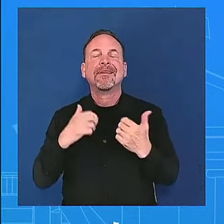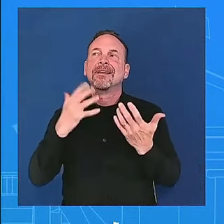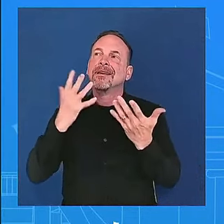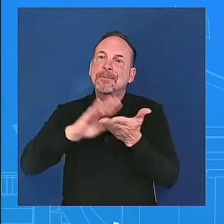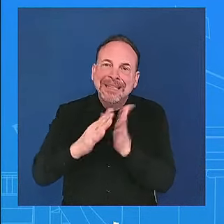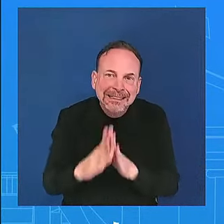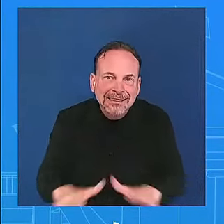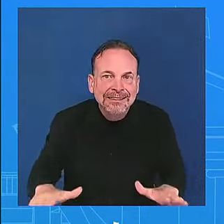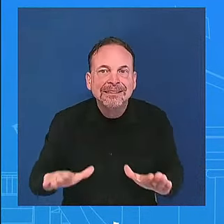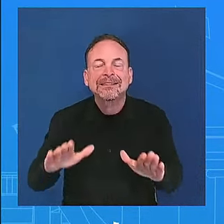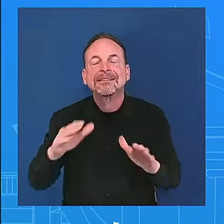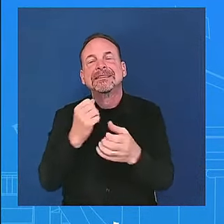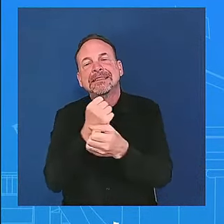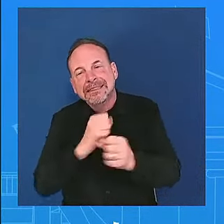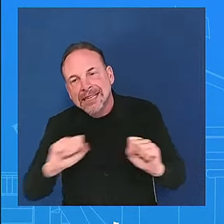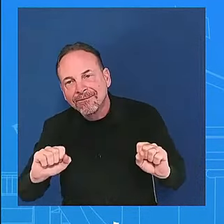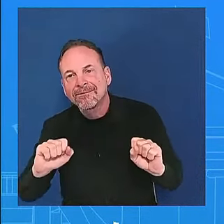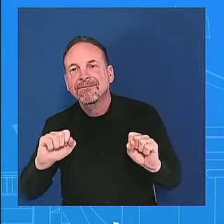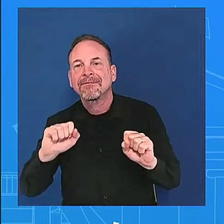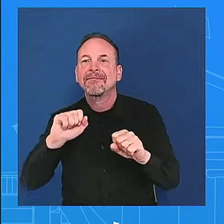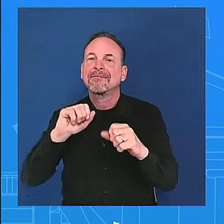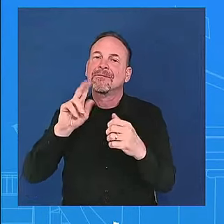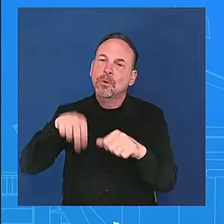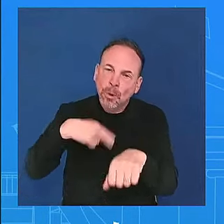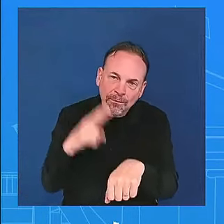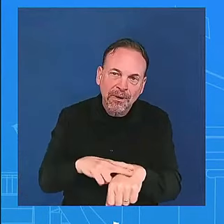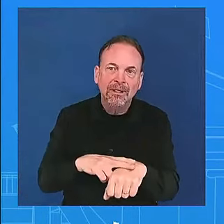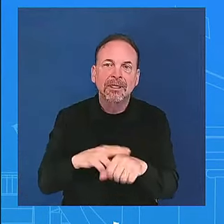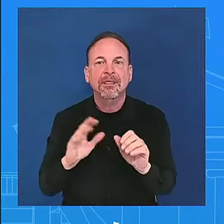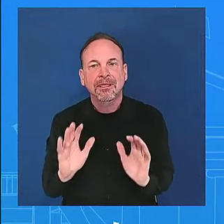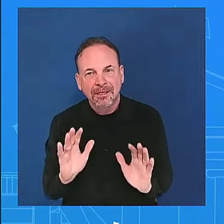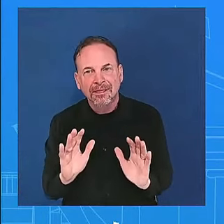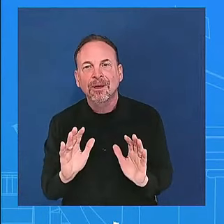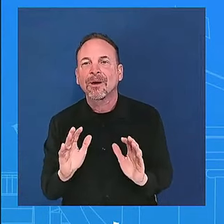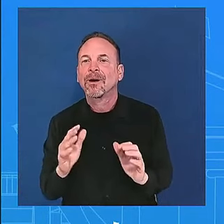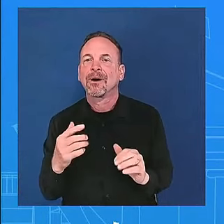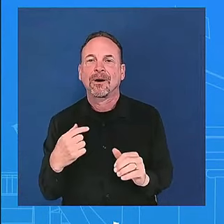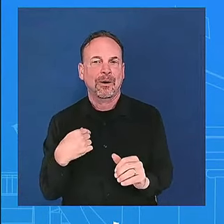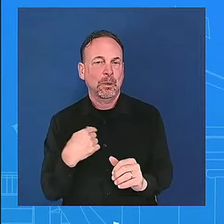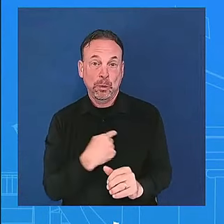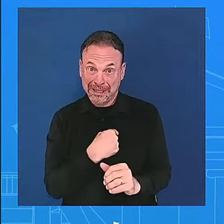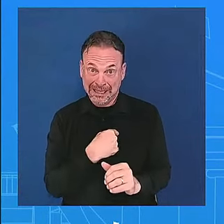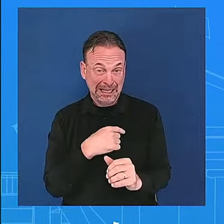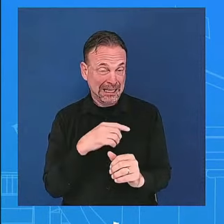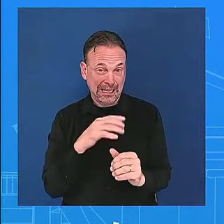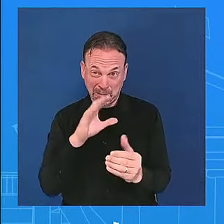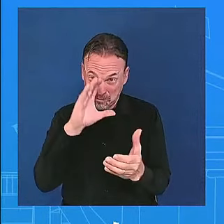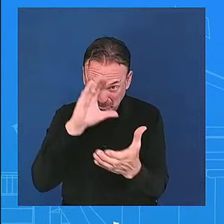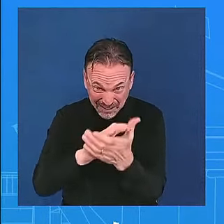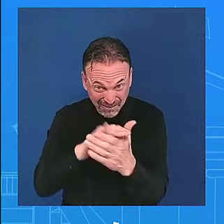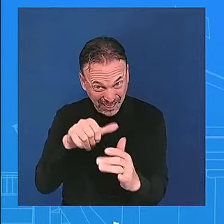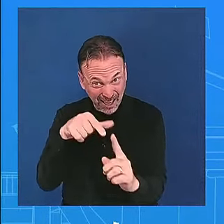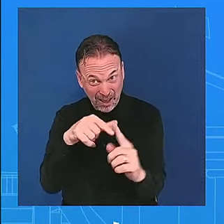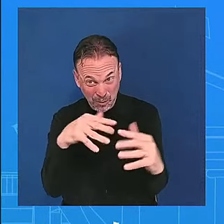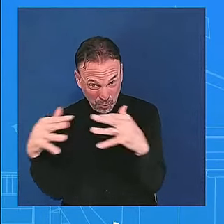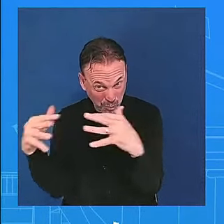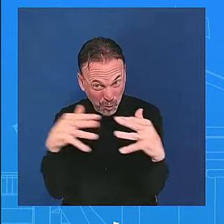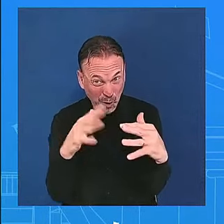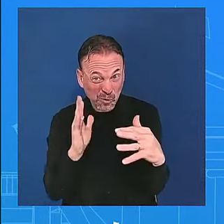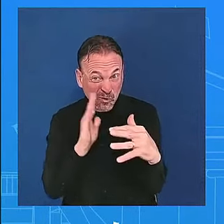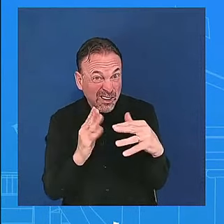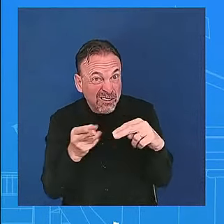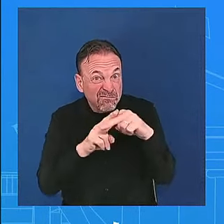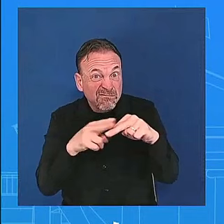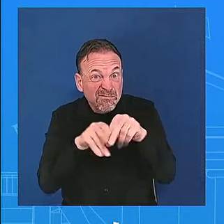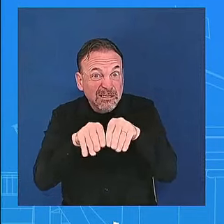want to see the direction of this and we do not believe that an all-out war is inevitable here uh but as it relates to the obviously the the strikes